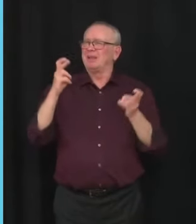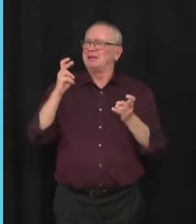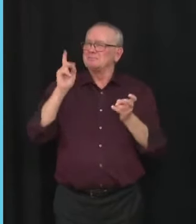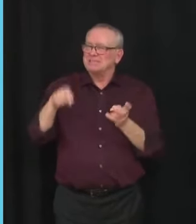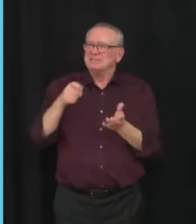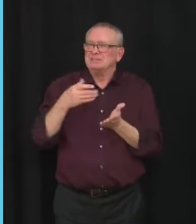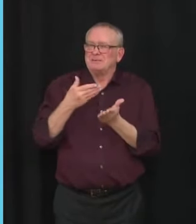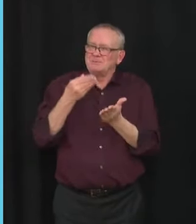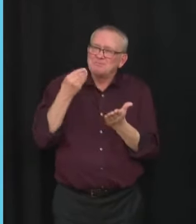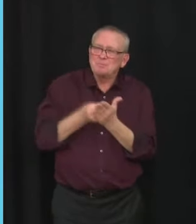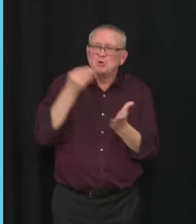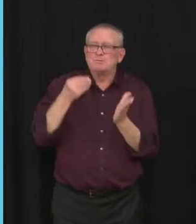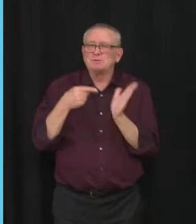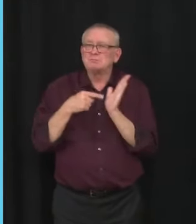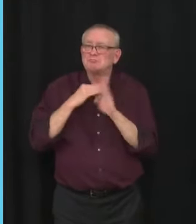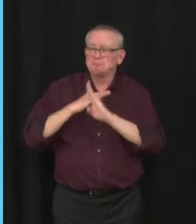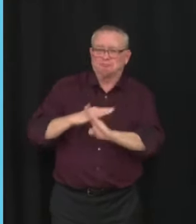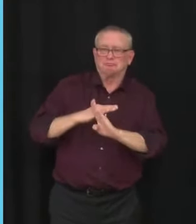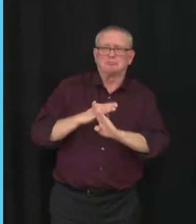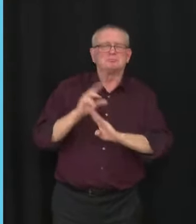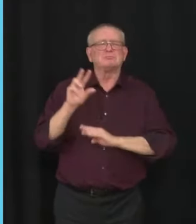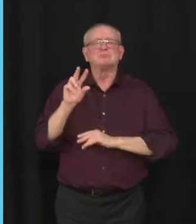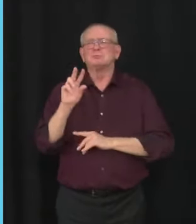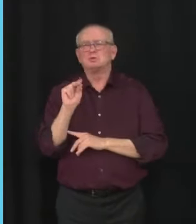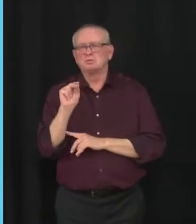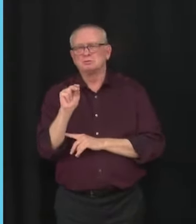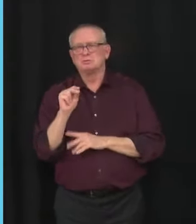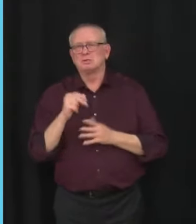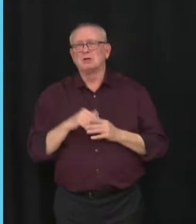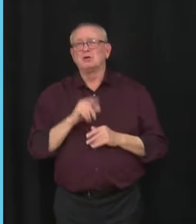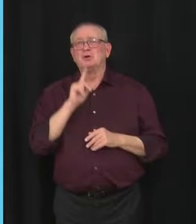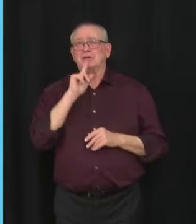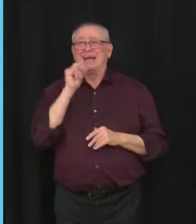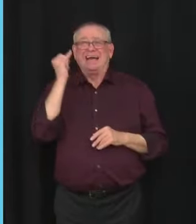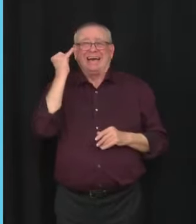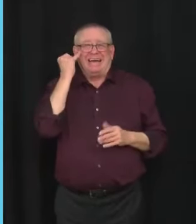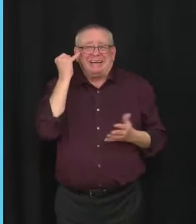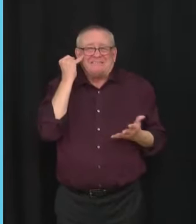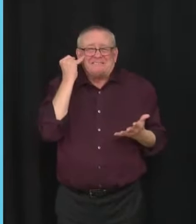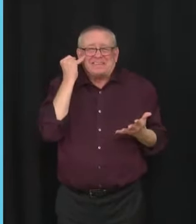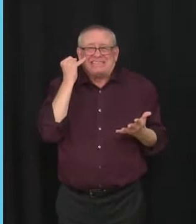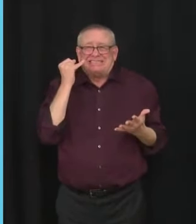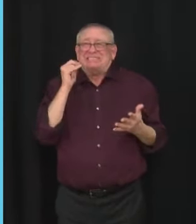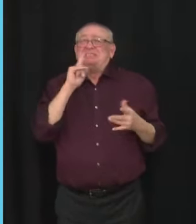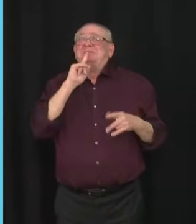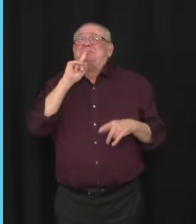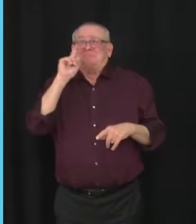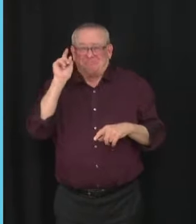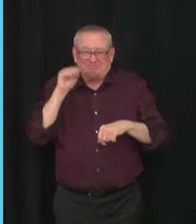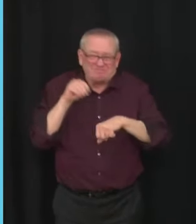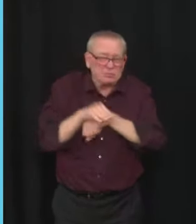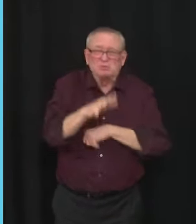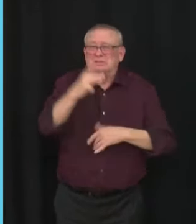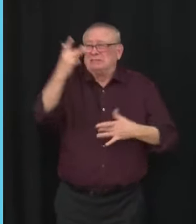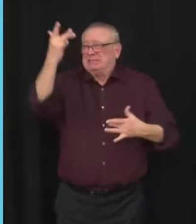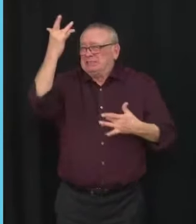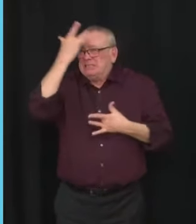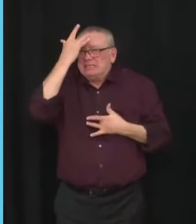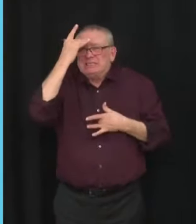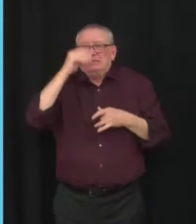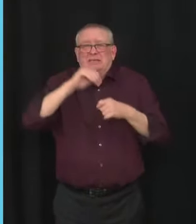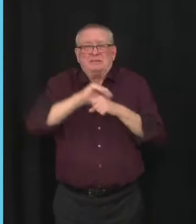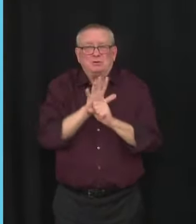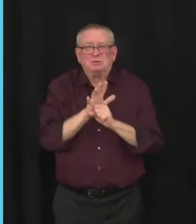stigmatize them, especially given their low risk for severe outcomes from COVID-19. But the bottom line is this.